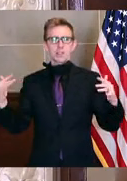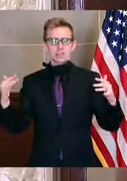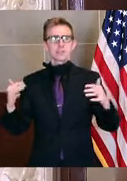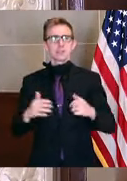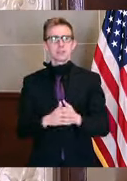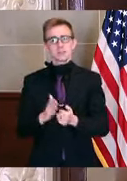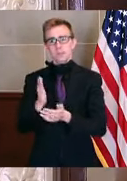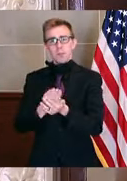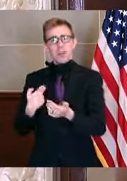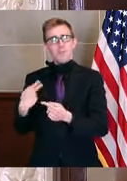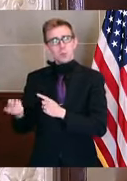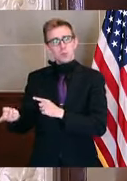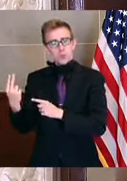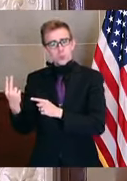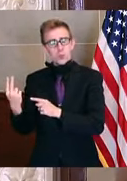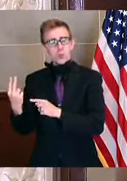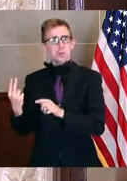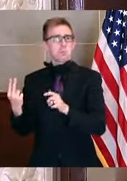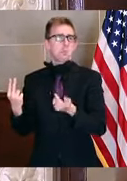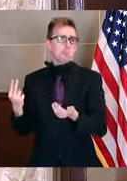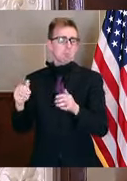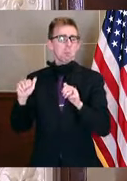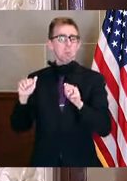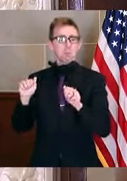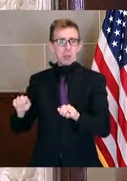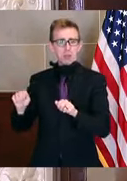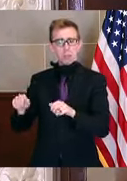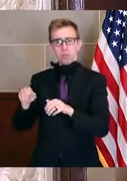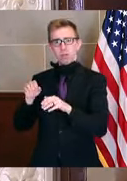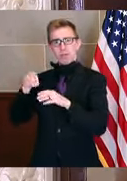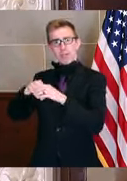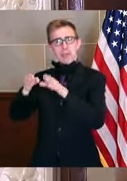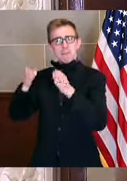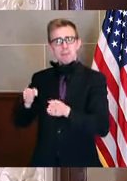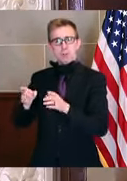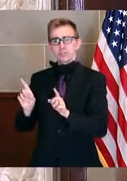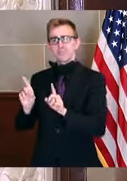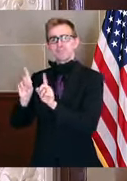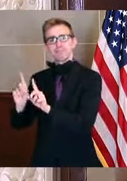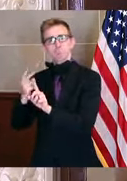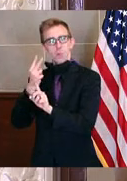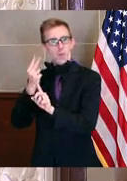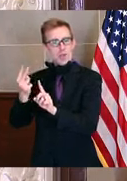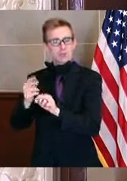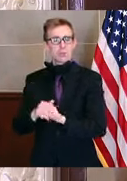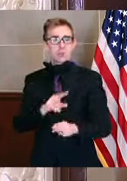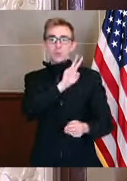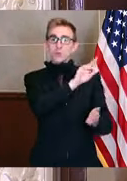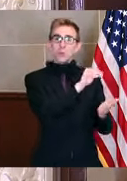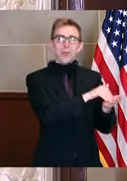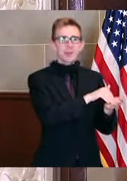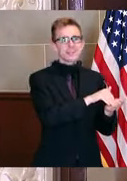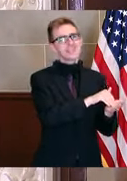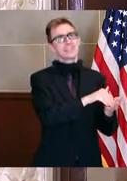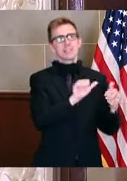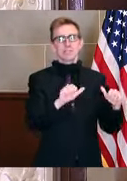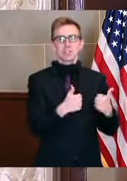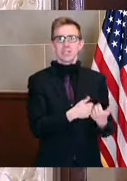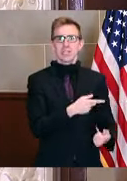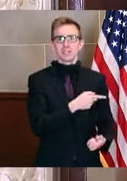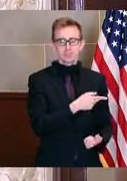graduating class with two students, it might be very appropriate to be able to do that in person. Two thousand makes that quite challenging and so